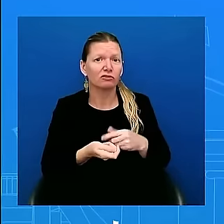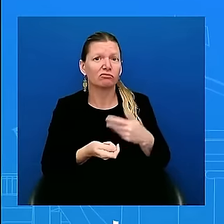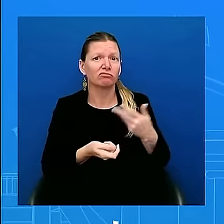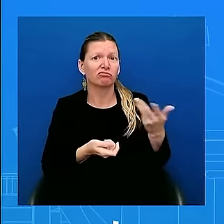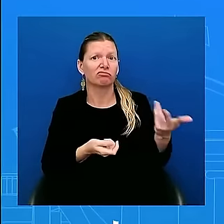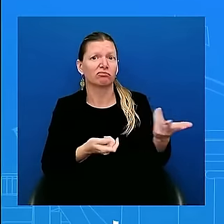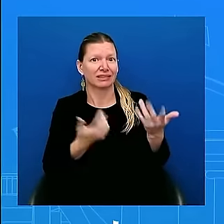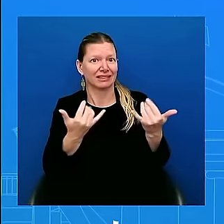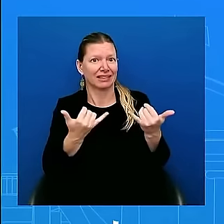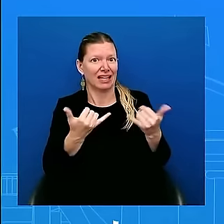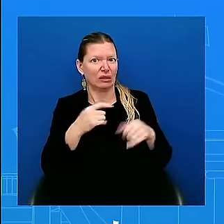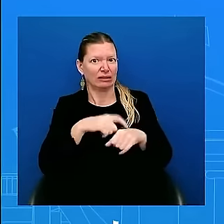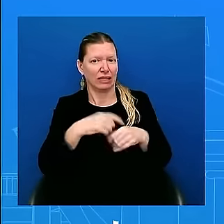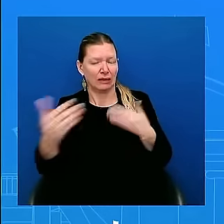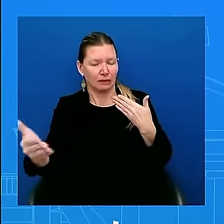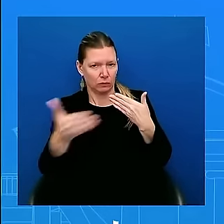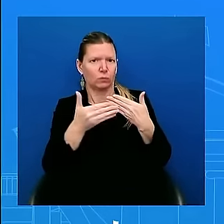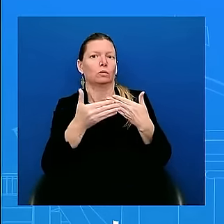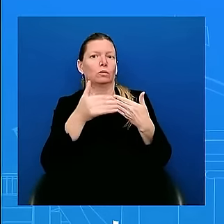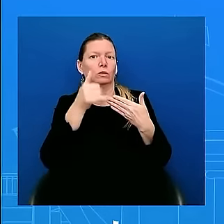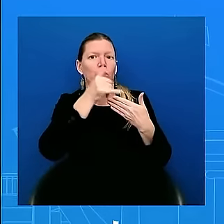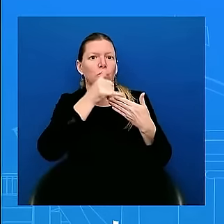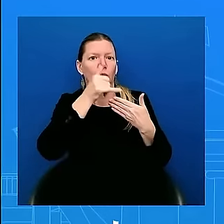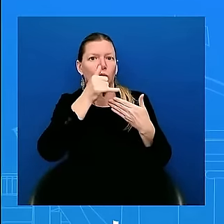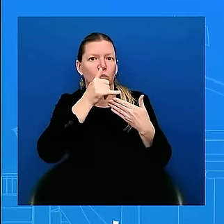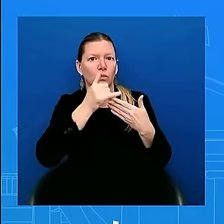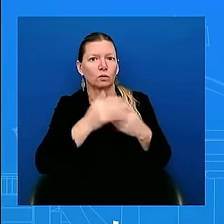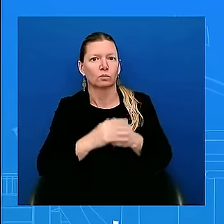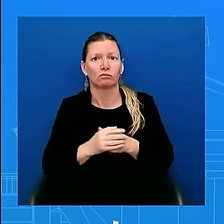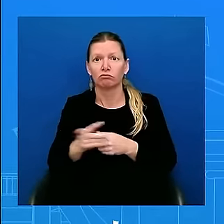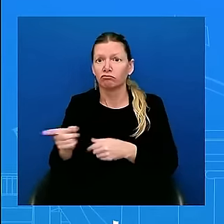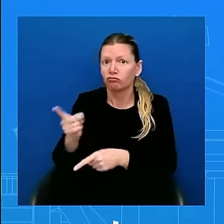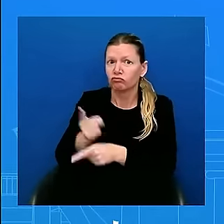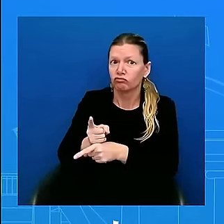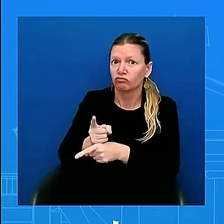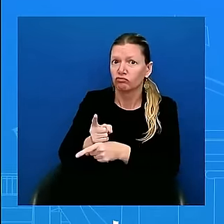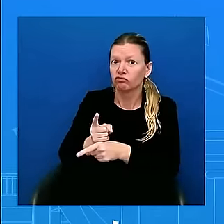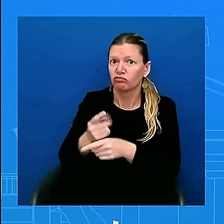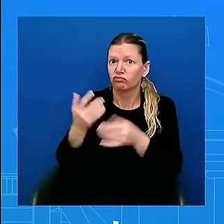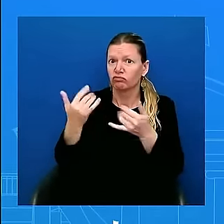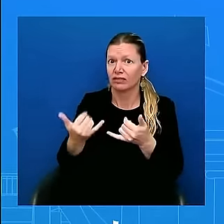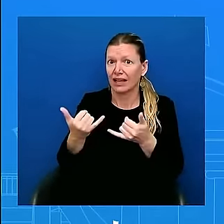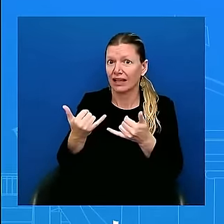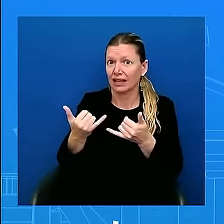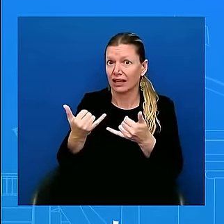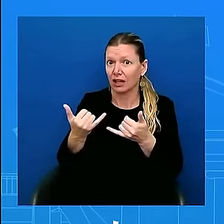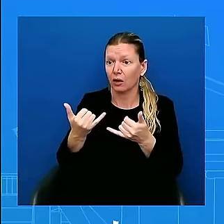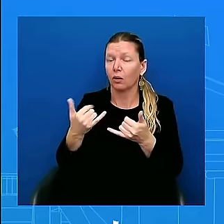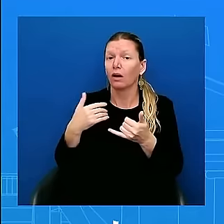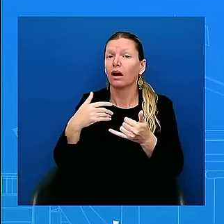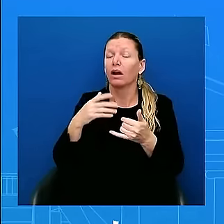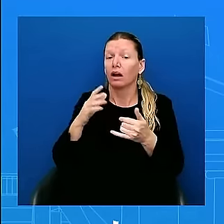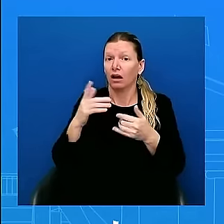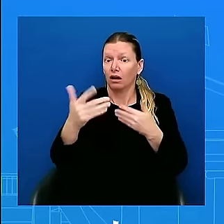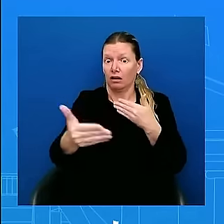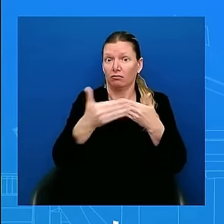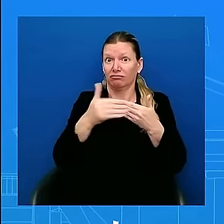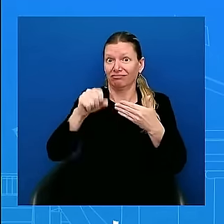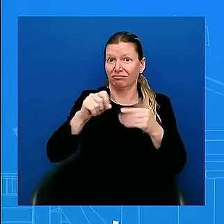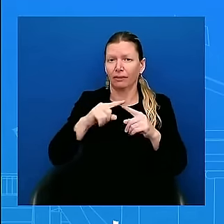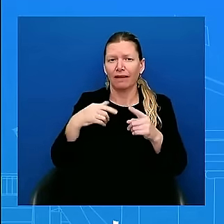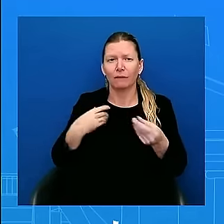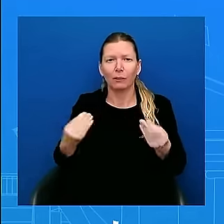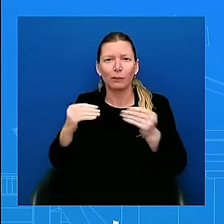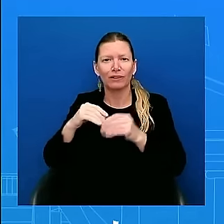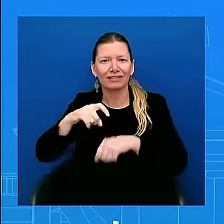time now he won't be a candidate that is true and the president said he wants to continue his obviously as he was doing before continue